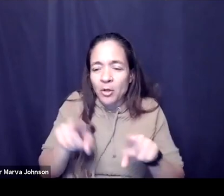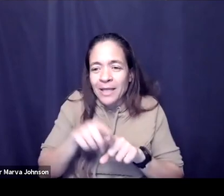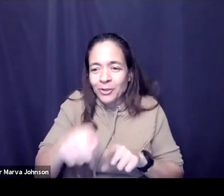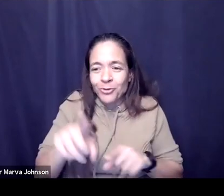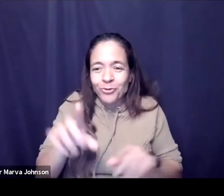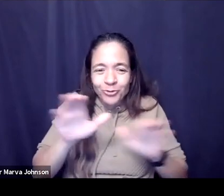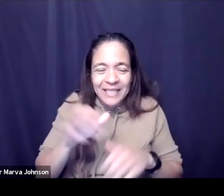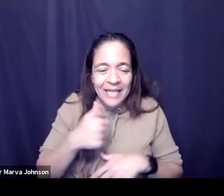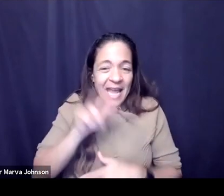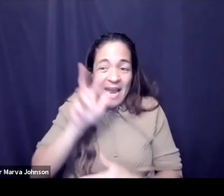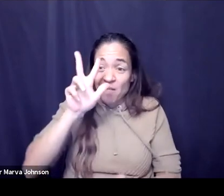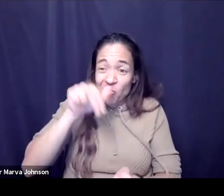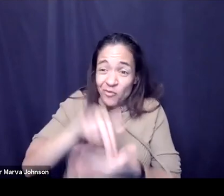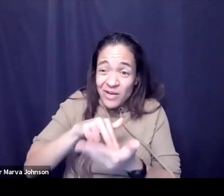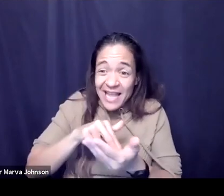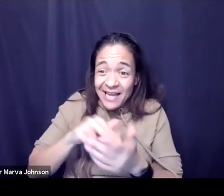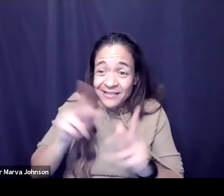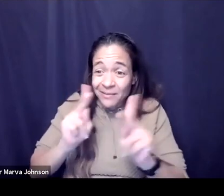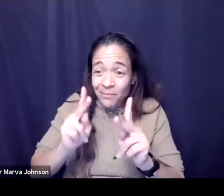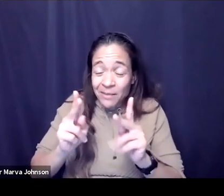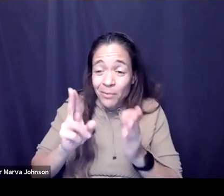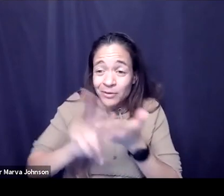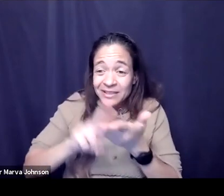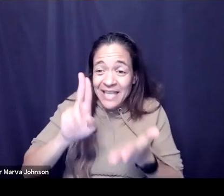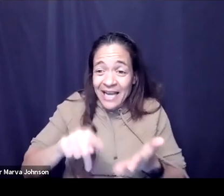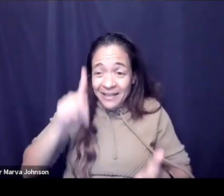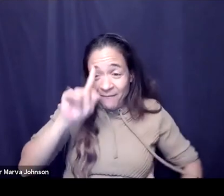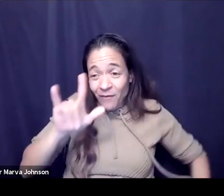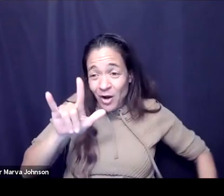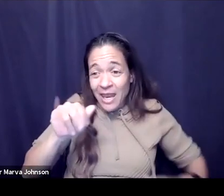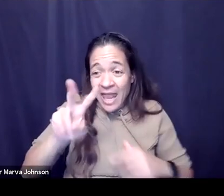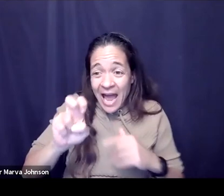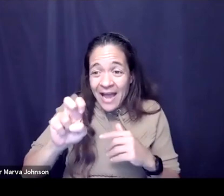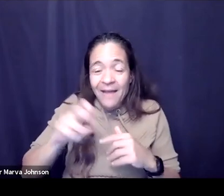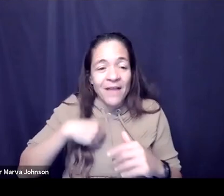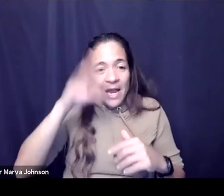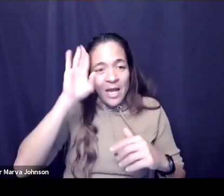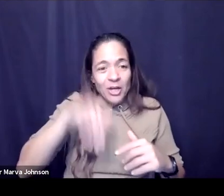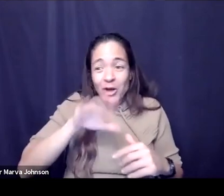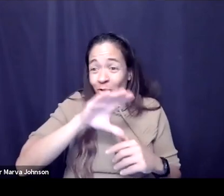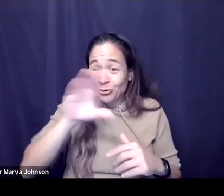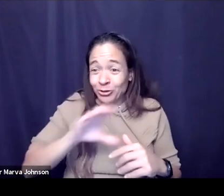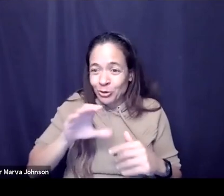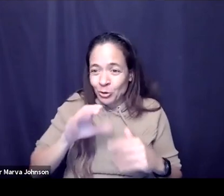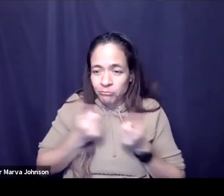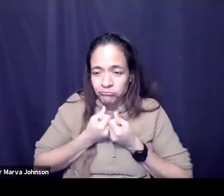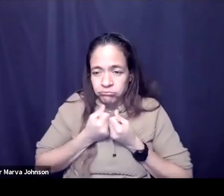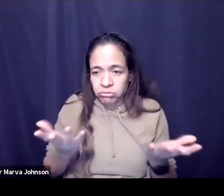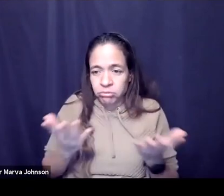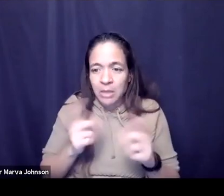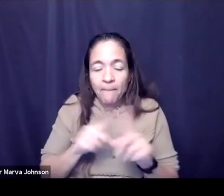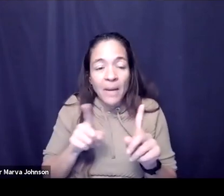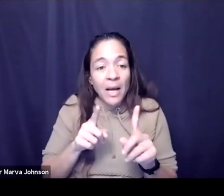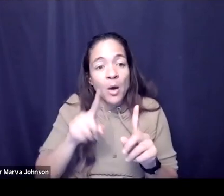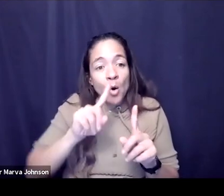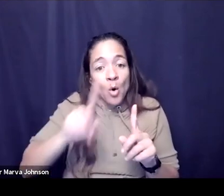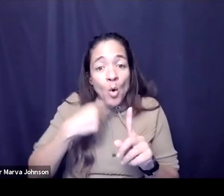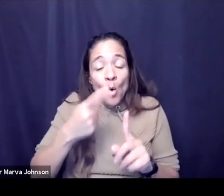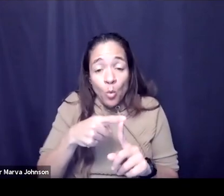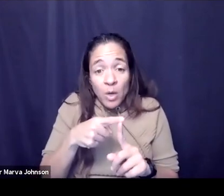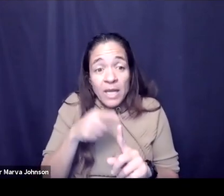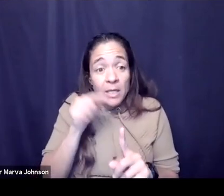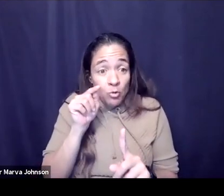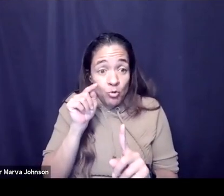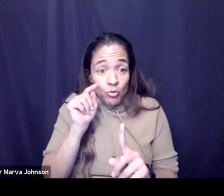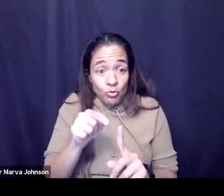sign up for this like live session i know a lot of people say they're zoomed out but to me when you really when you really tap into something when you tap